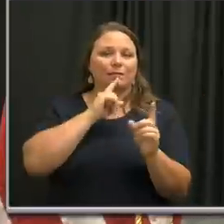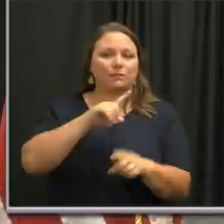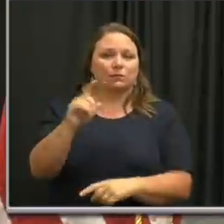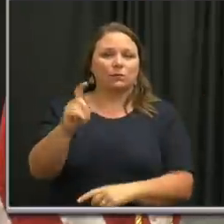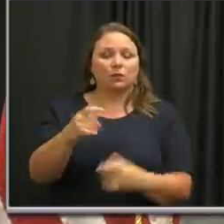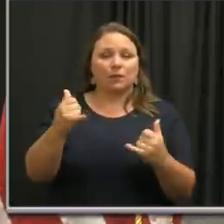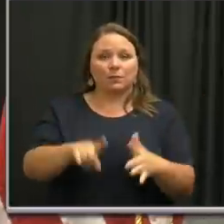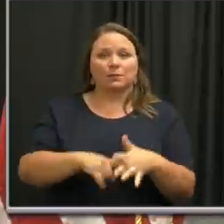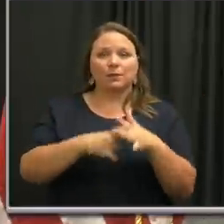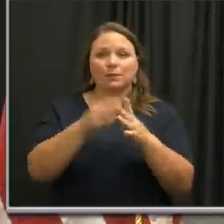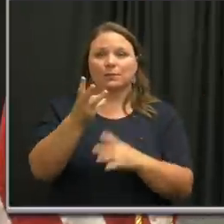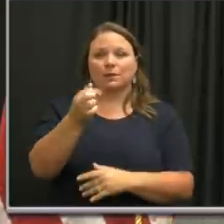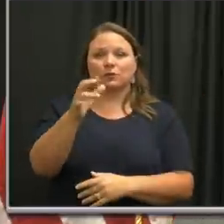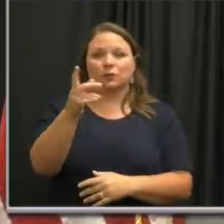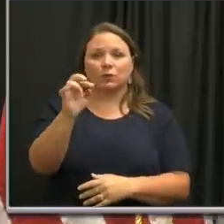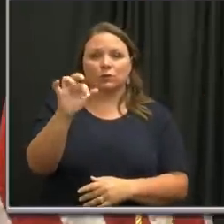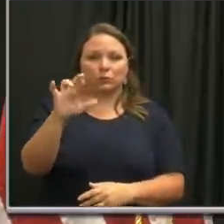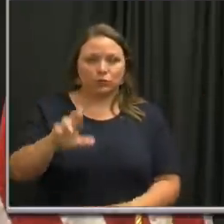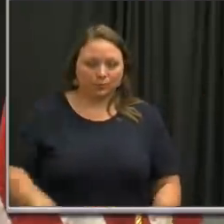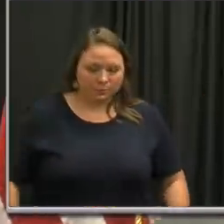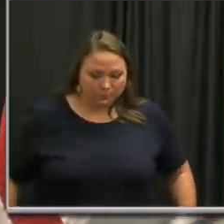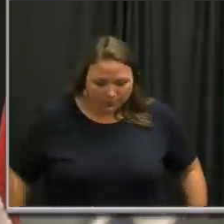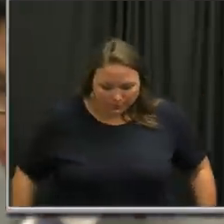We'll now begin with Mayor John Cooper.